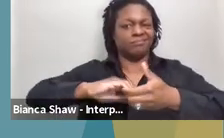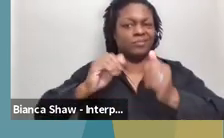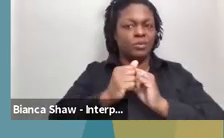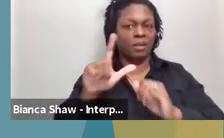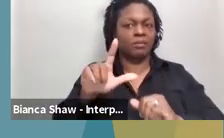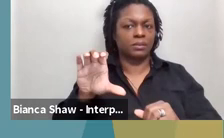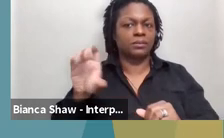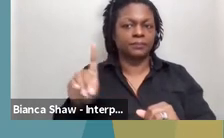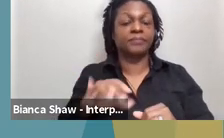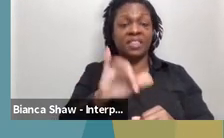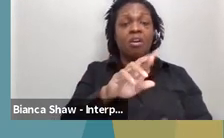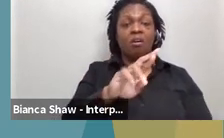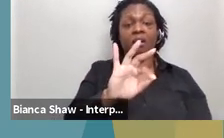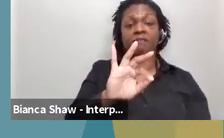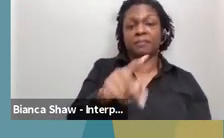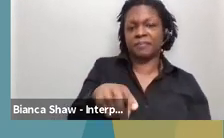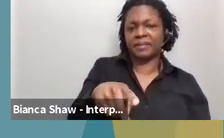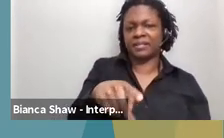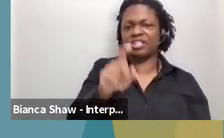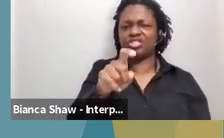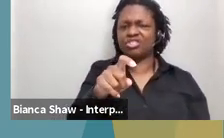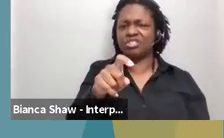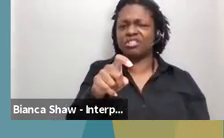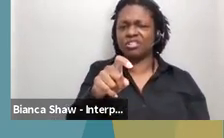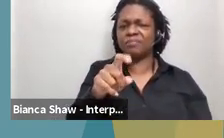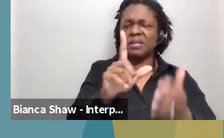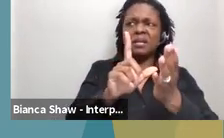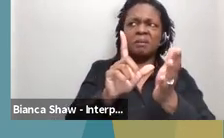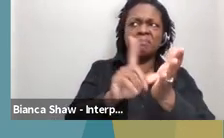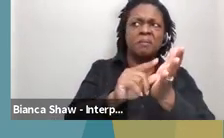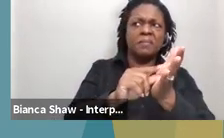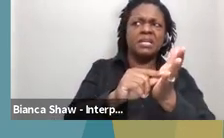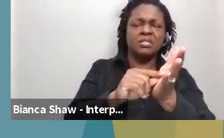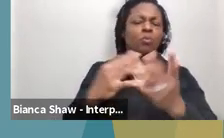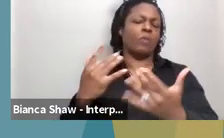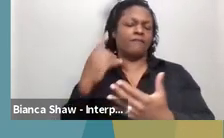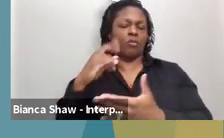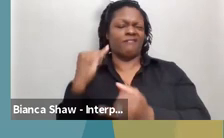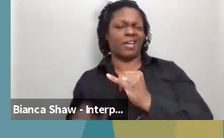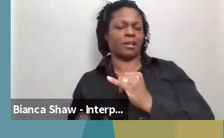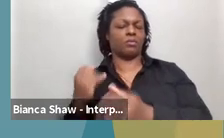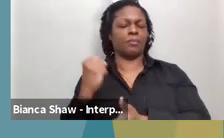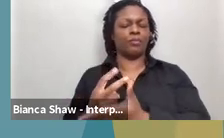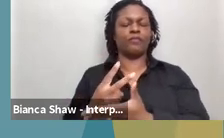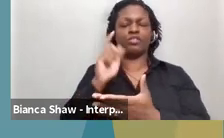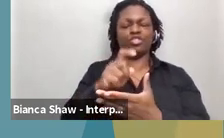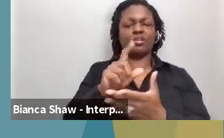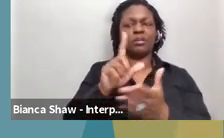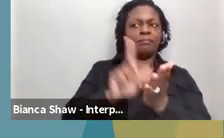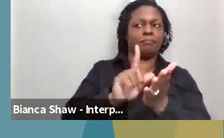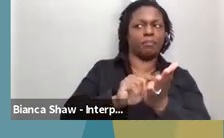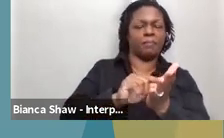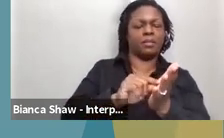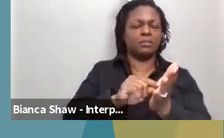that RFP should be, um, published where we're waiting on final approval and we hope for it to be, um, to be published any day now. Again,